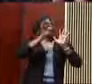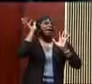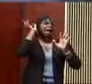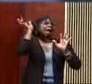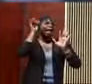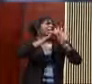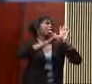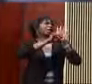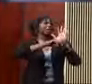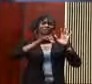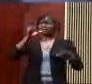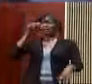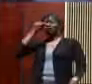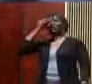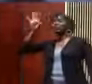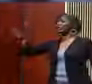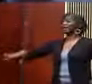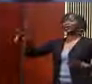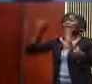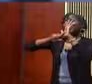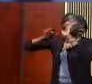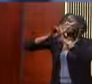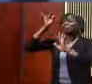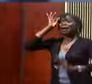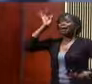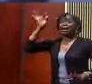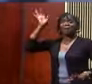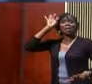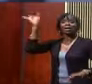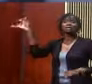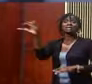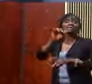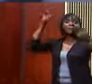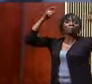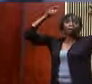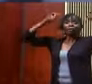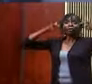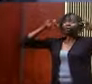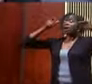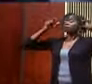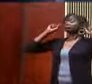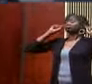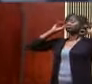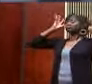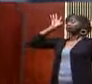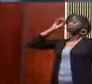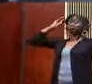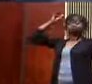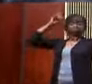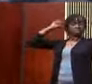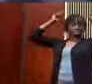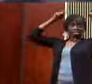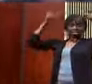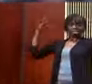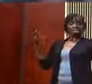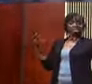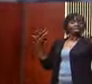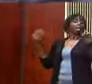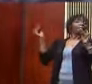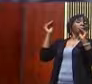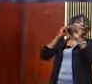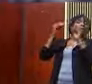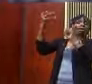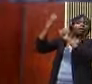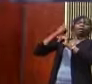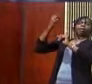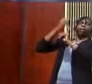want to. I'ma wear my hair like a crown. And because she did, she was attacked and attacked. But the more she